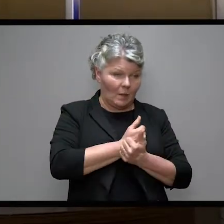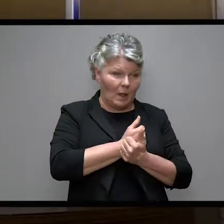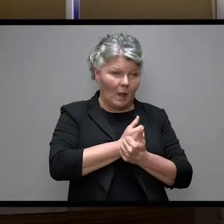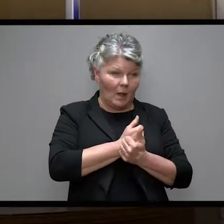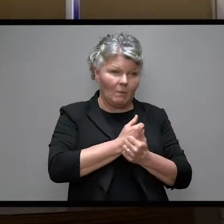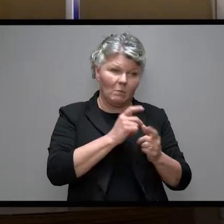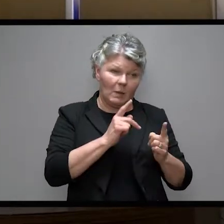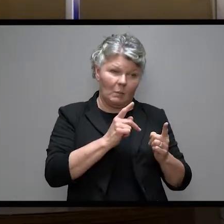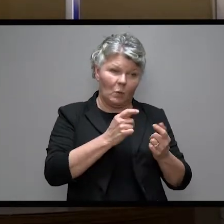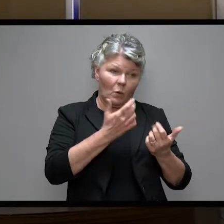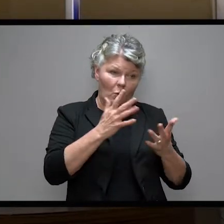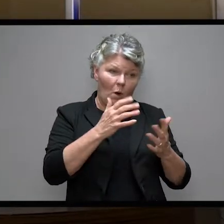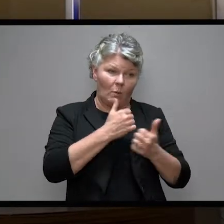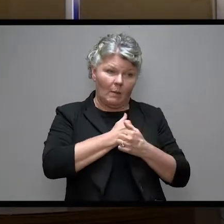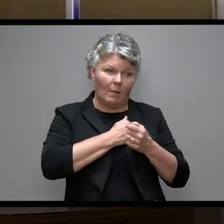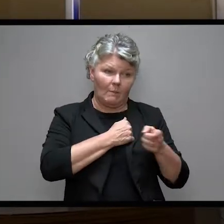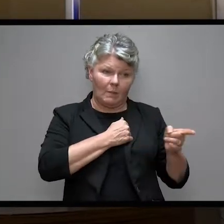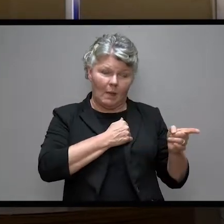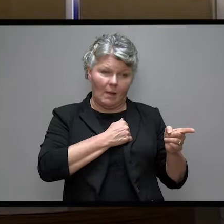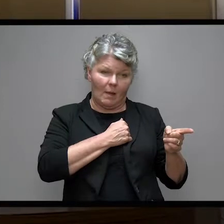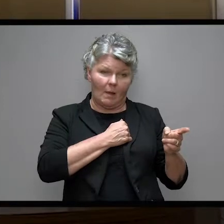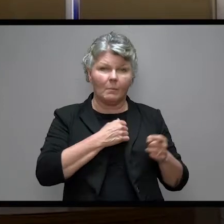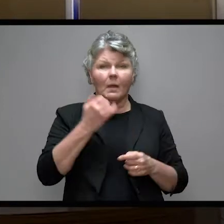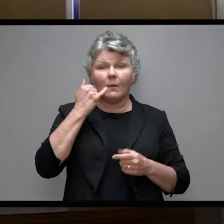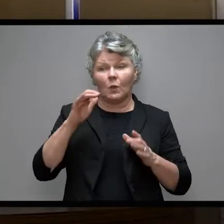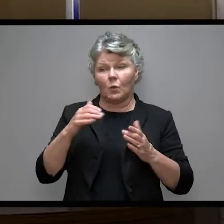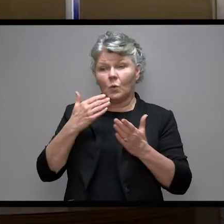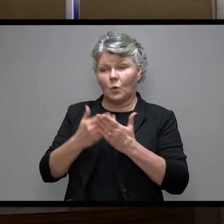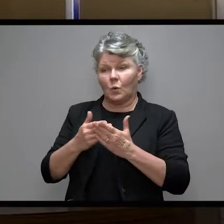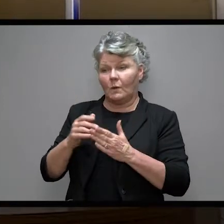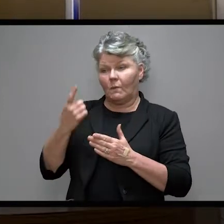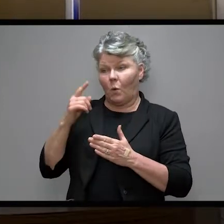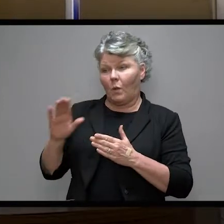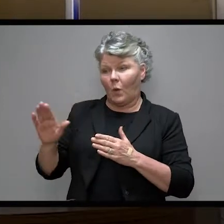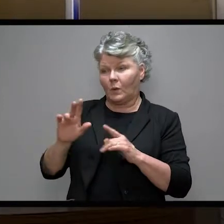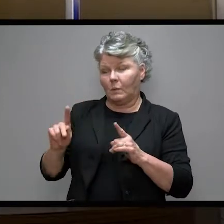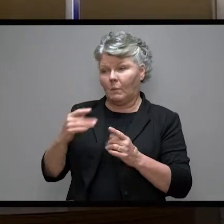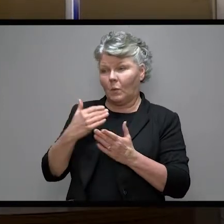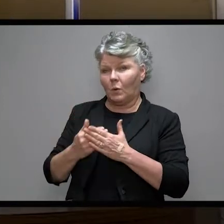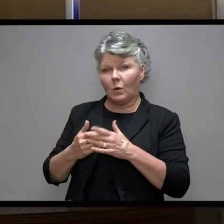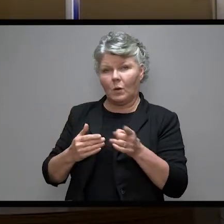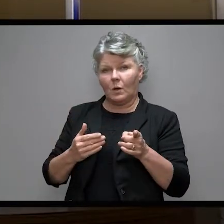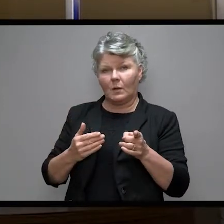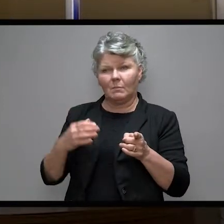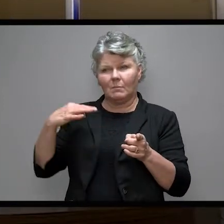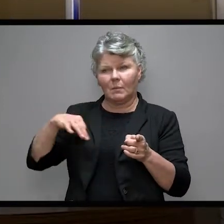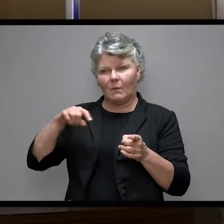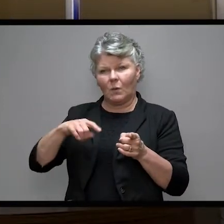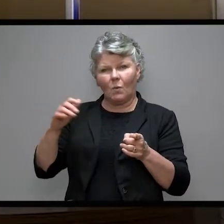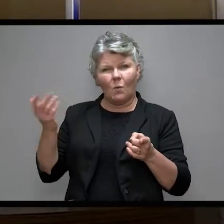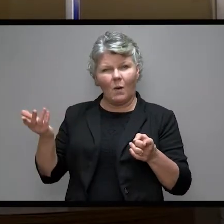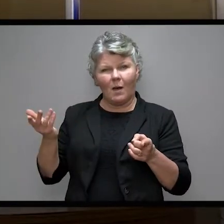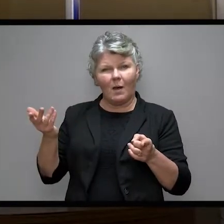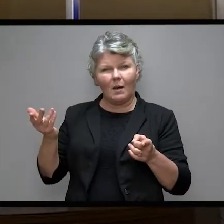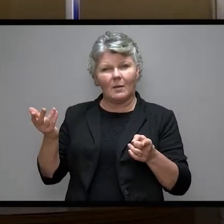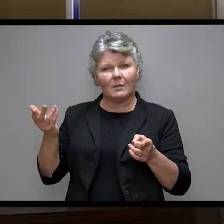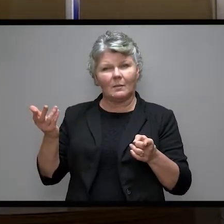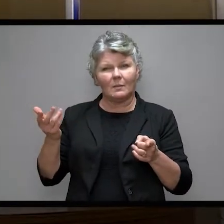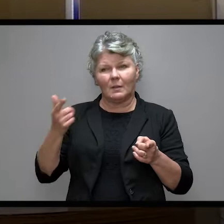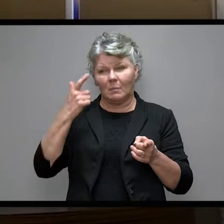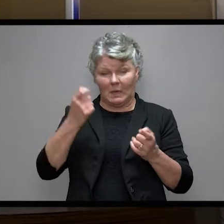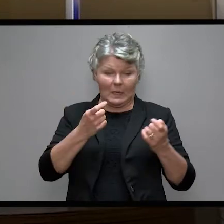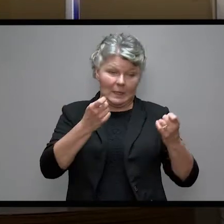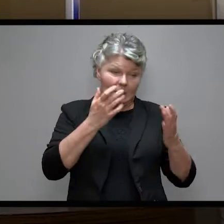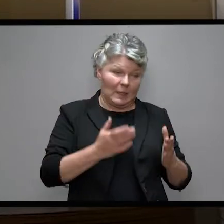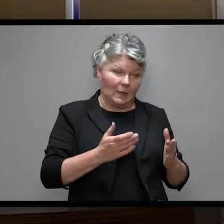who love them. And if you do good to those who do good to you, what benefit is that to you? For even